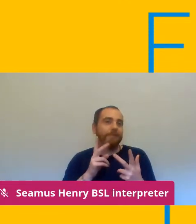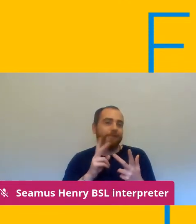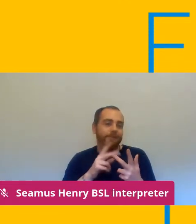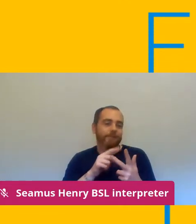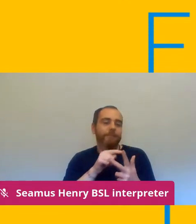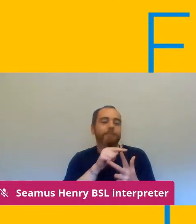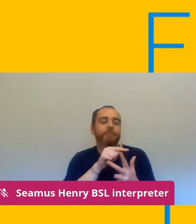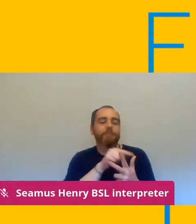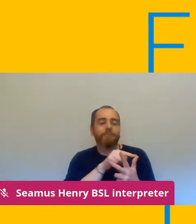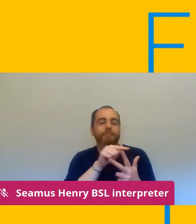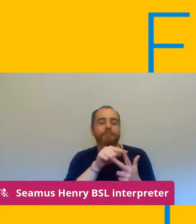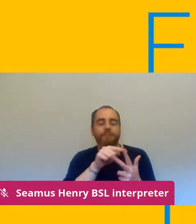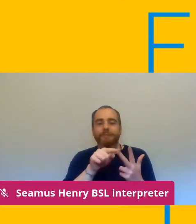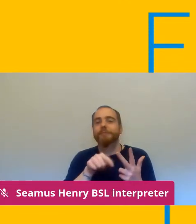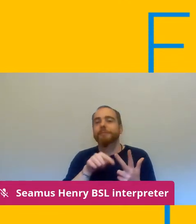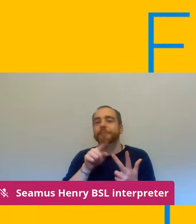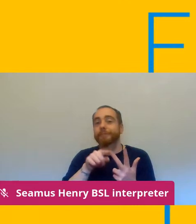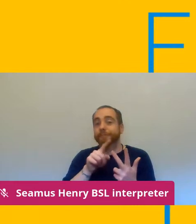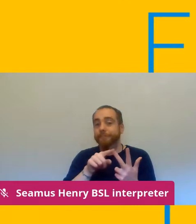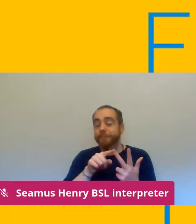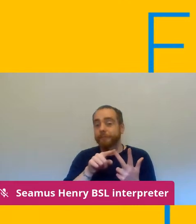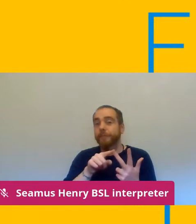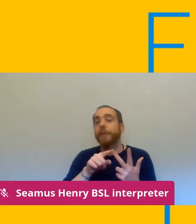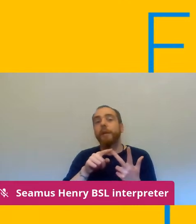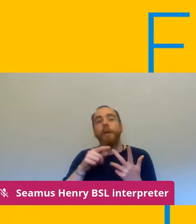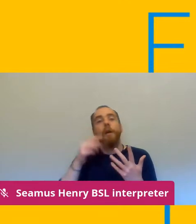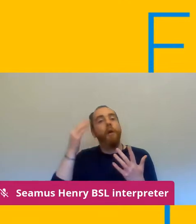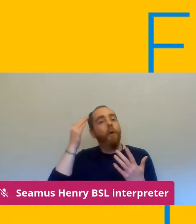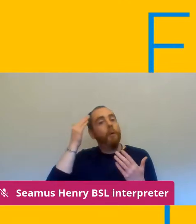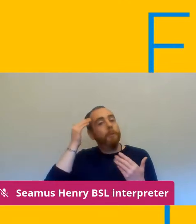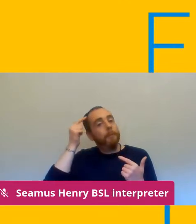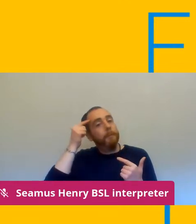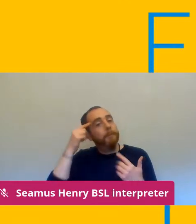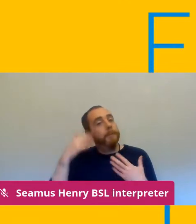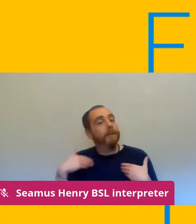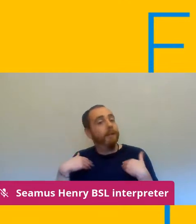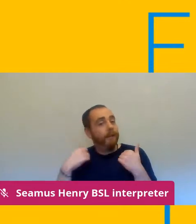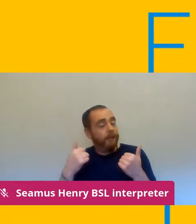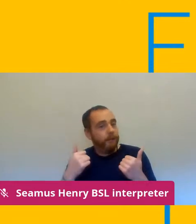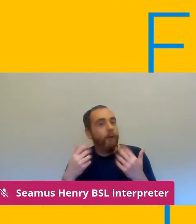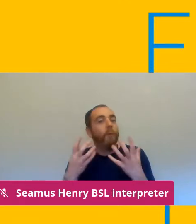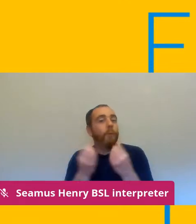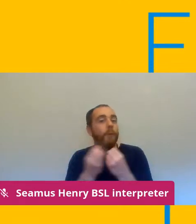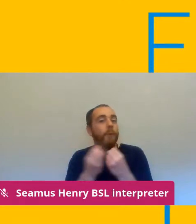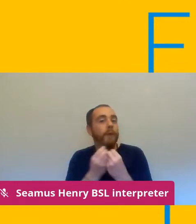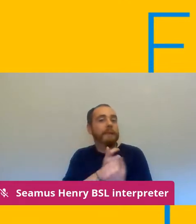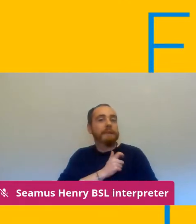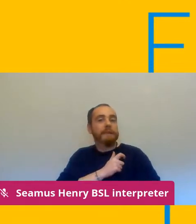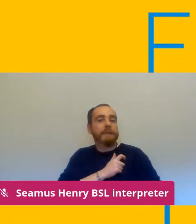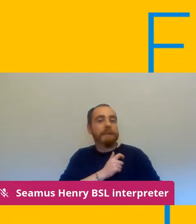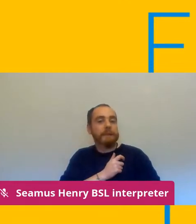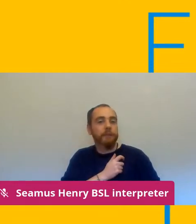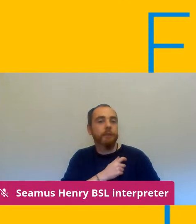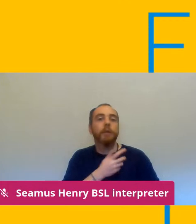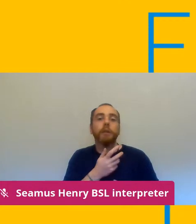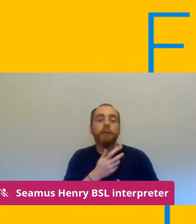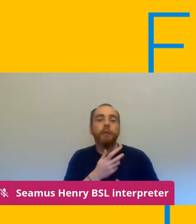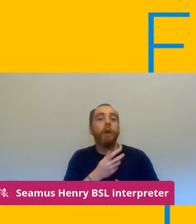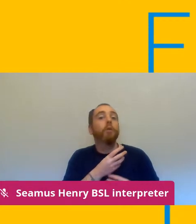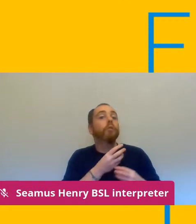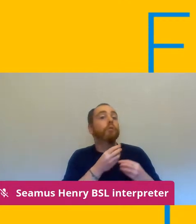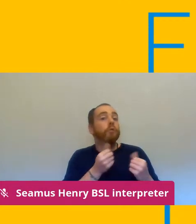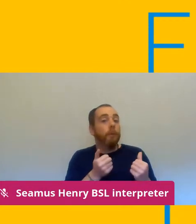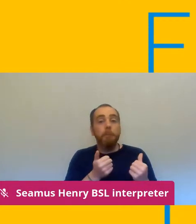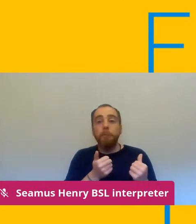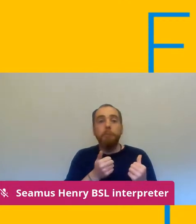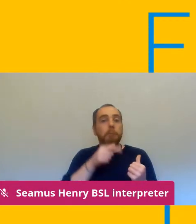is mental ill health and anxiety now some people may not be vulnerable they may not have underlying health conditions they may not have